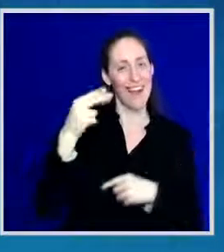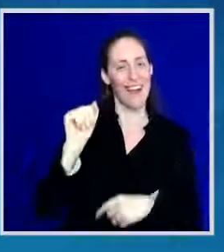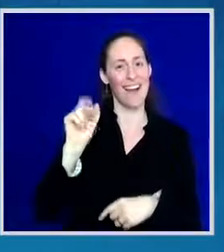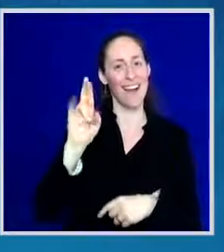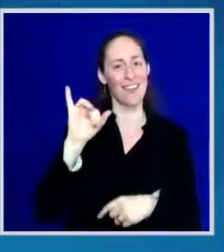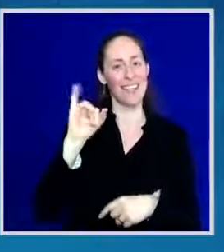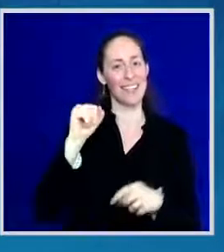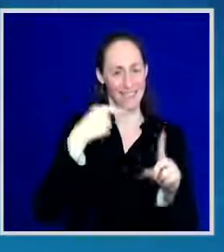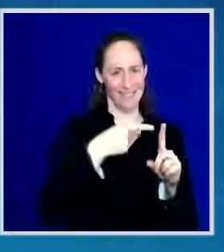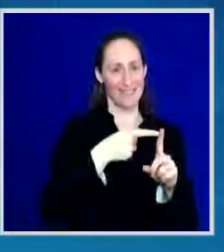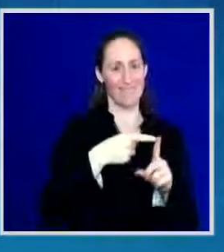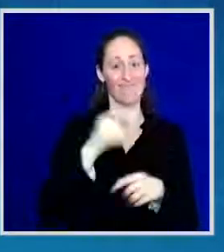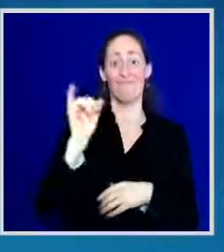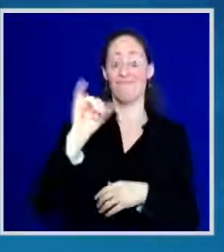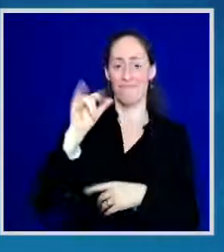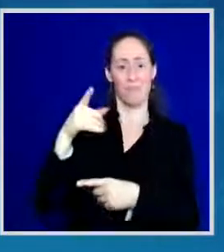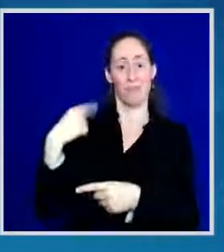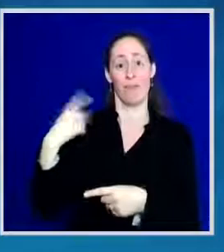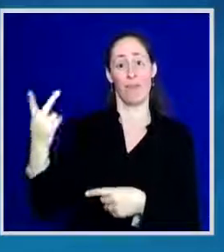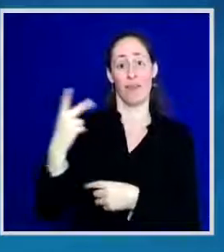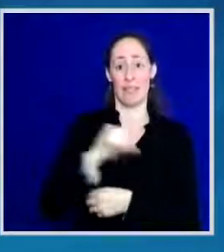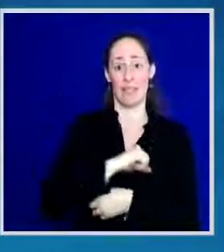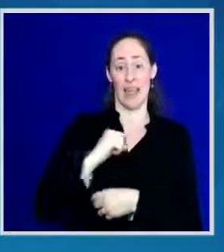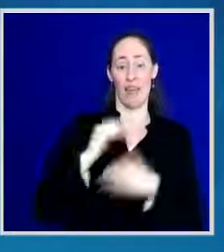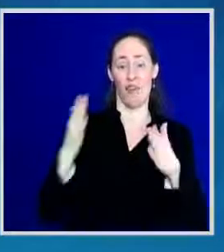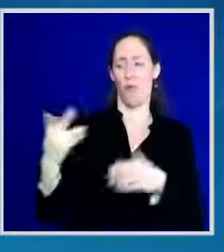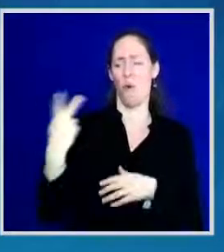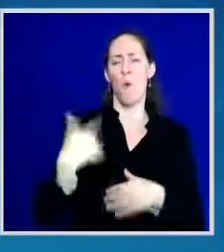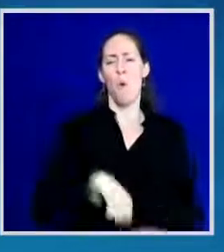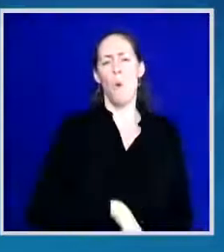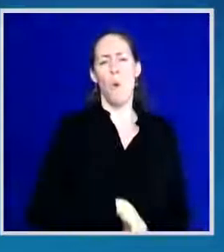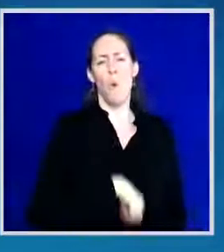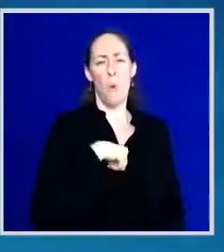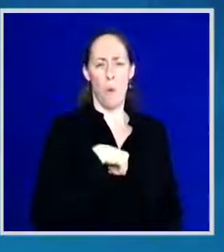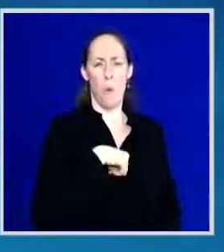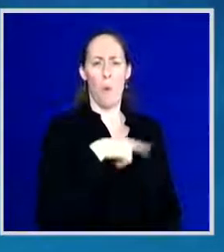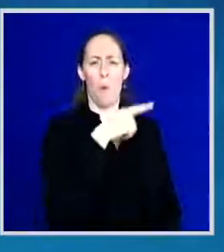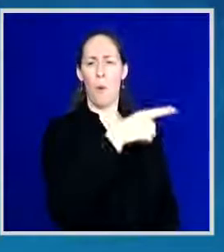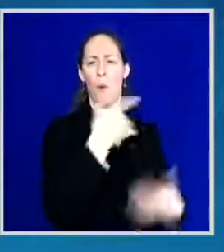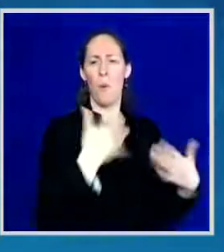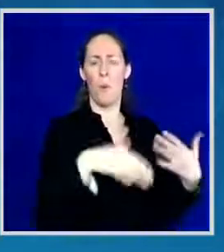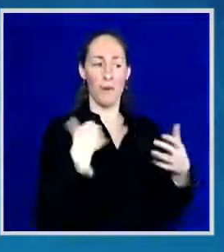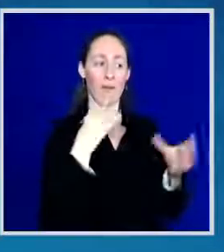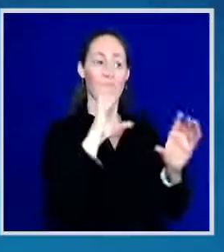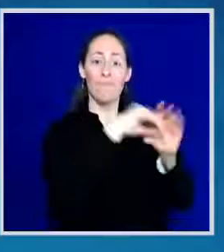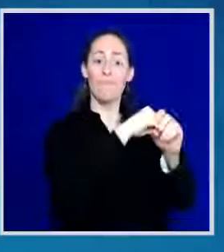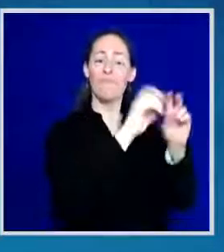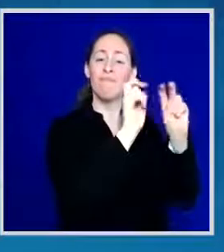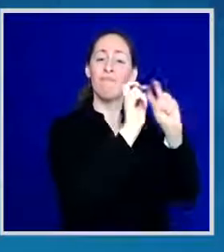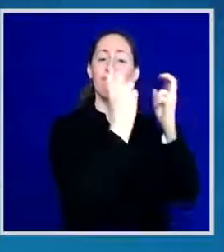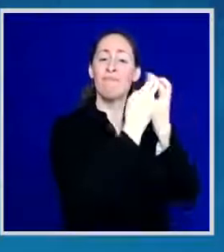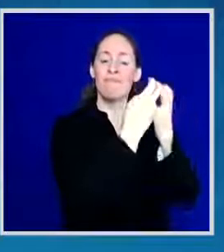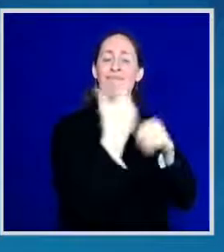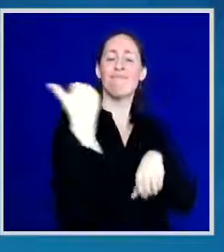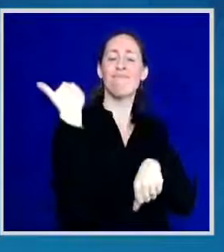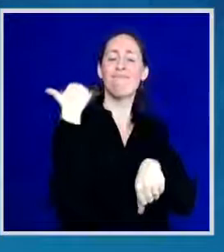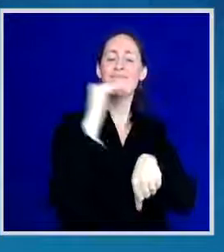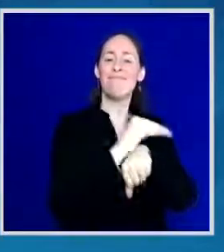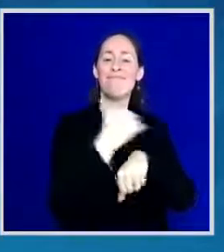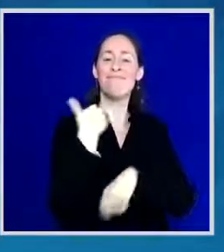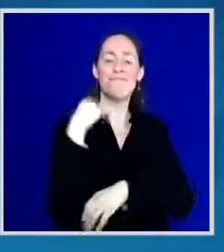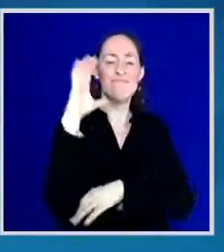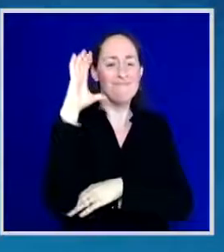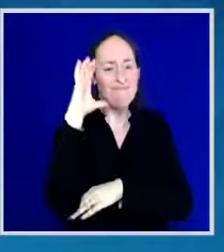proud to be in the House chamber for the joint session last evening and see Vice President